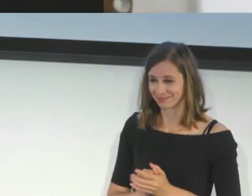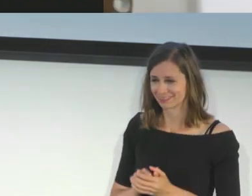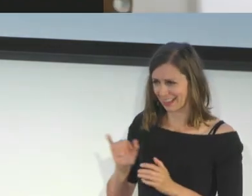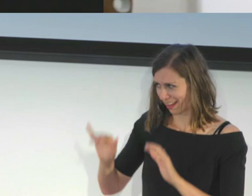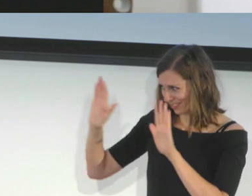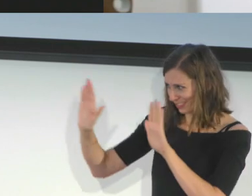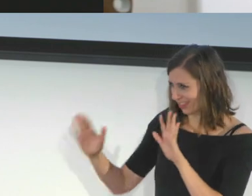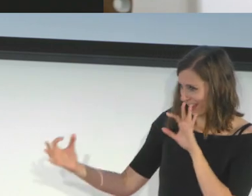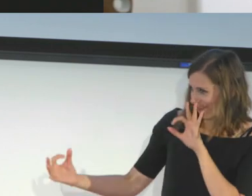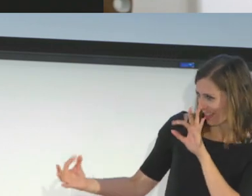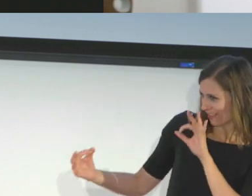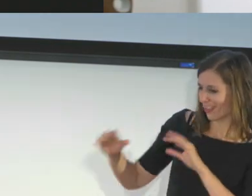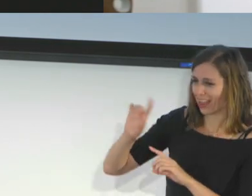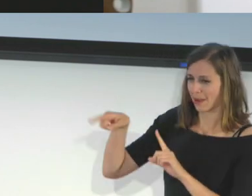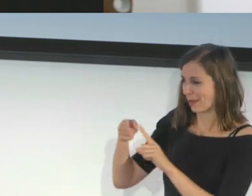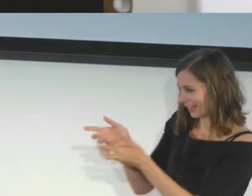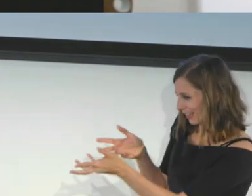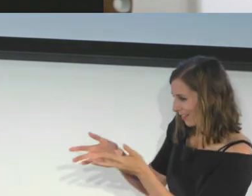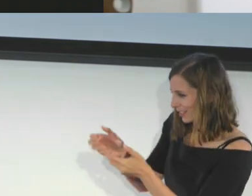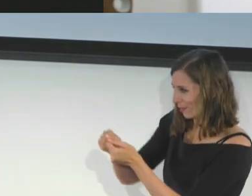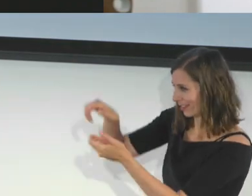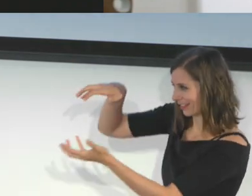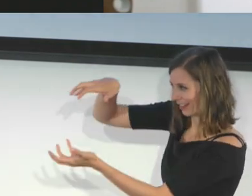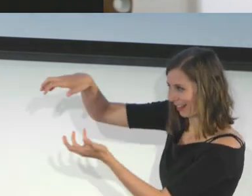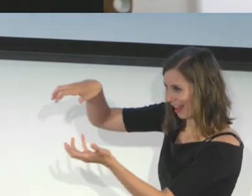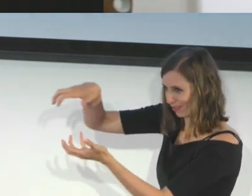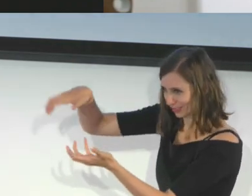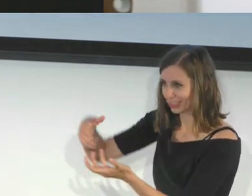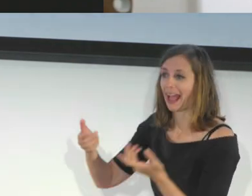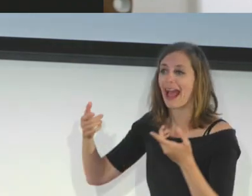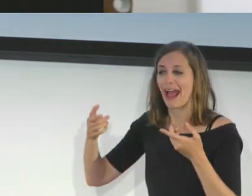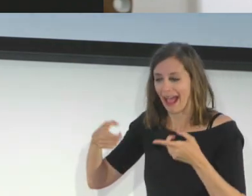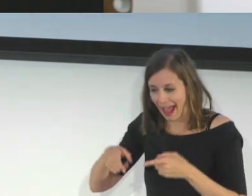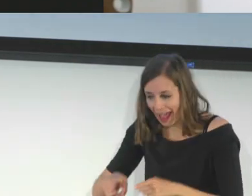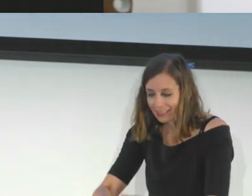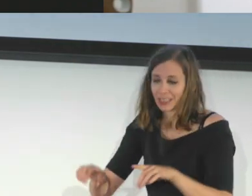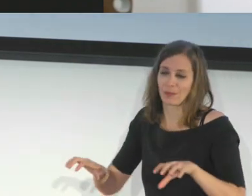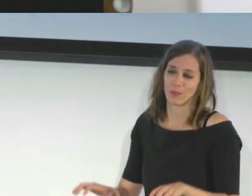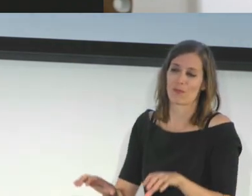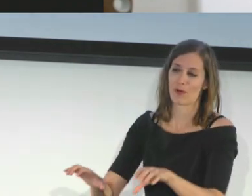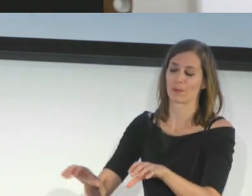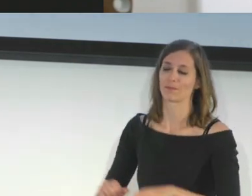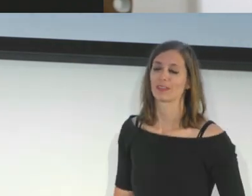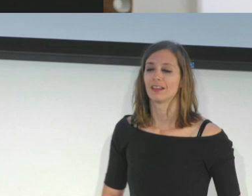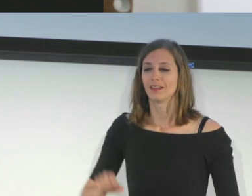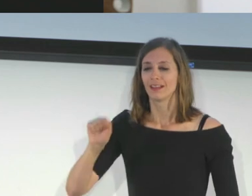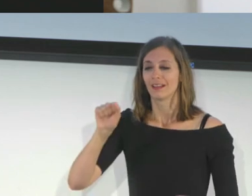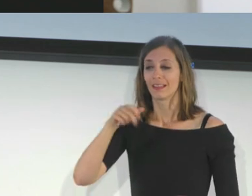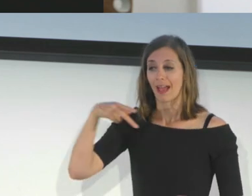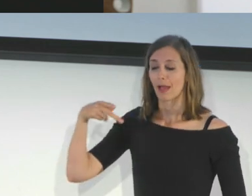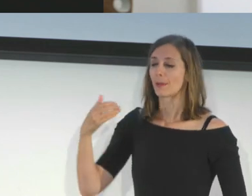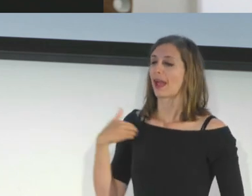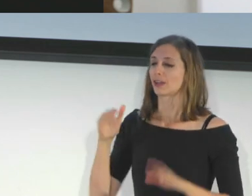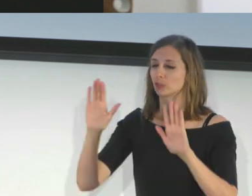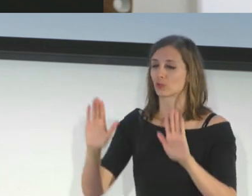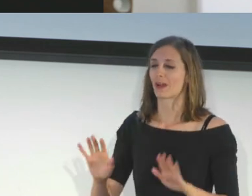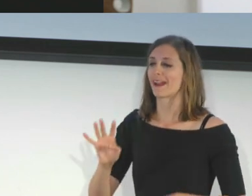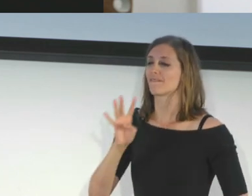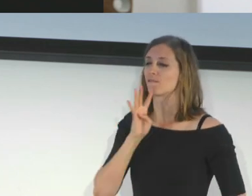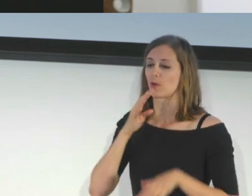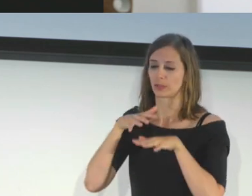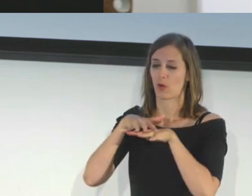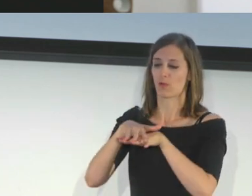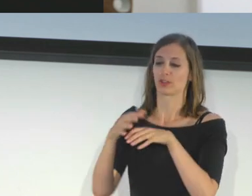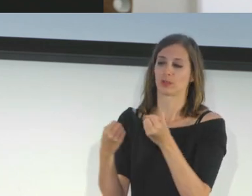Awesome. We received some great feedback there about all of the interactions as they were being performed. Our app is shaping up to have some